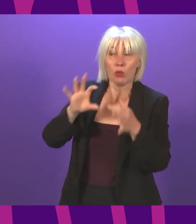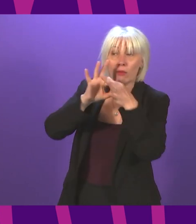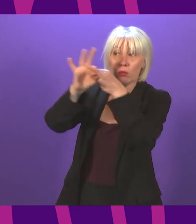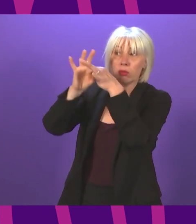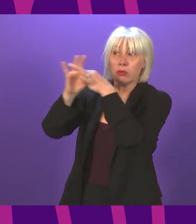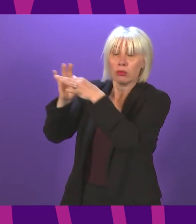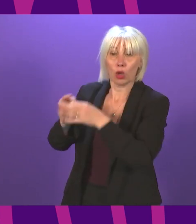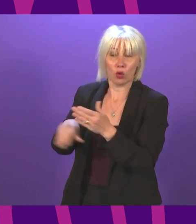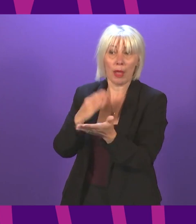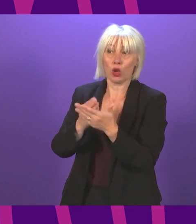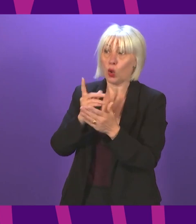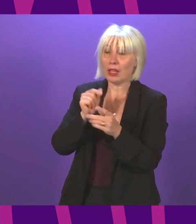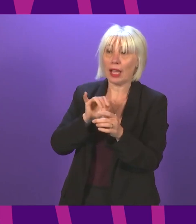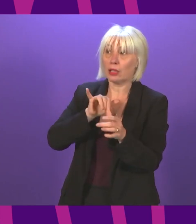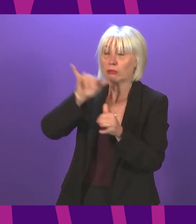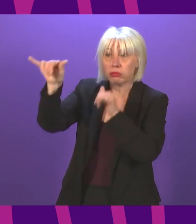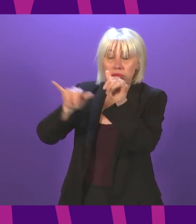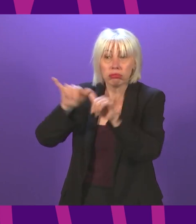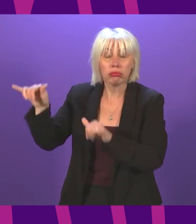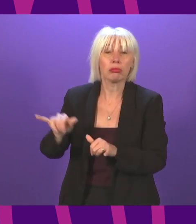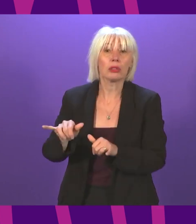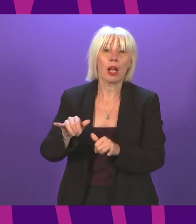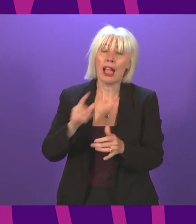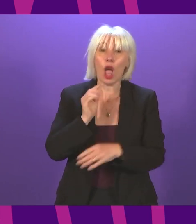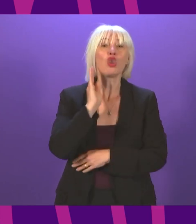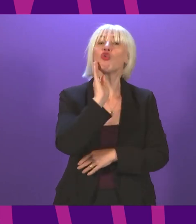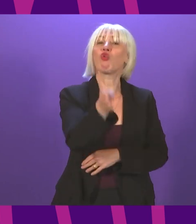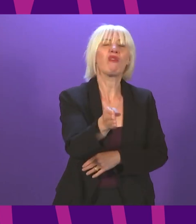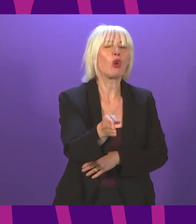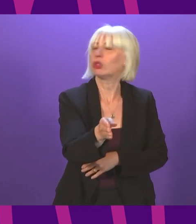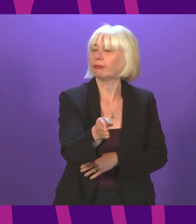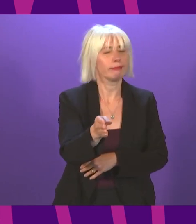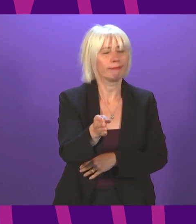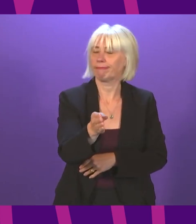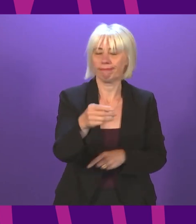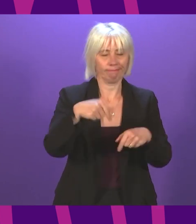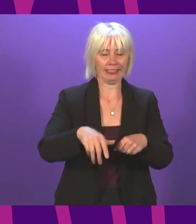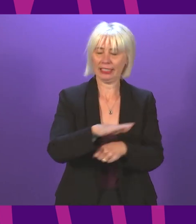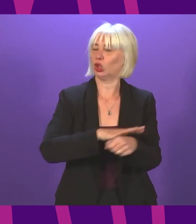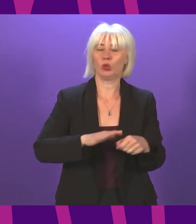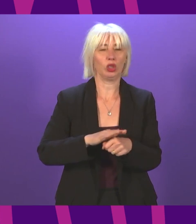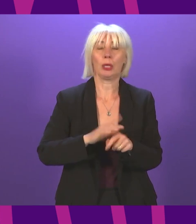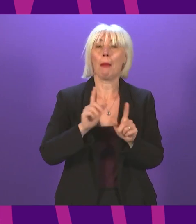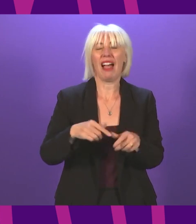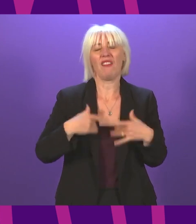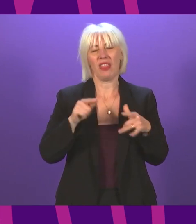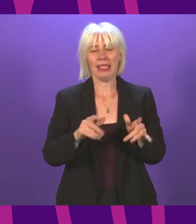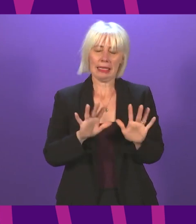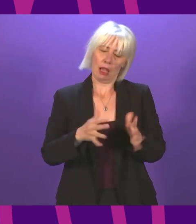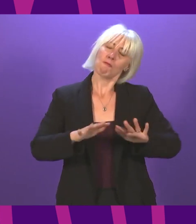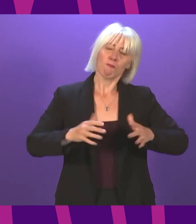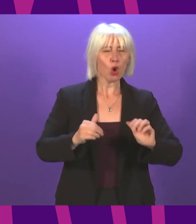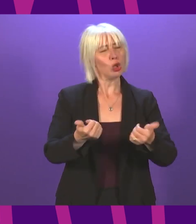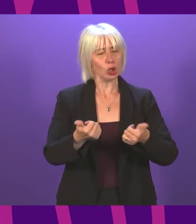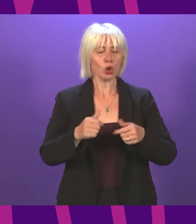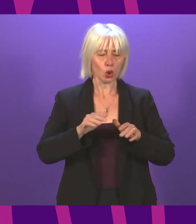have interoperability. None of these things are straightforward in the circumstances we are in. But my judgment is that this is a proportionate step. But of